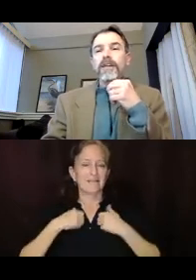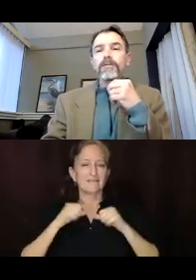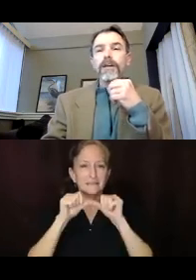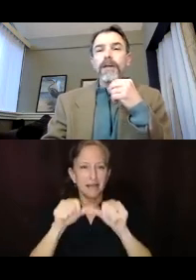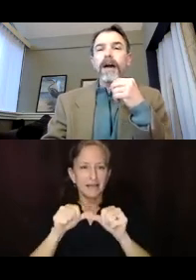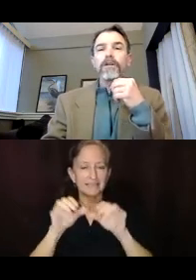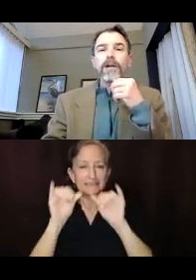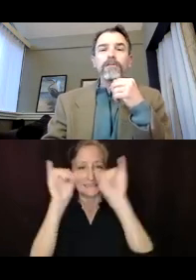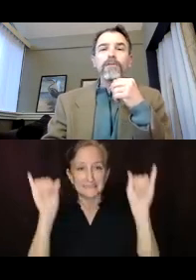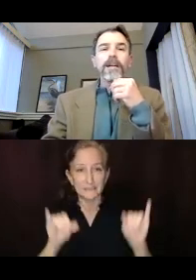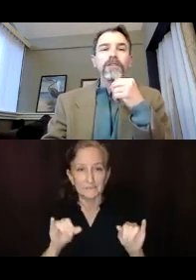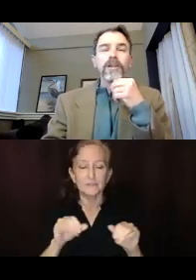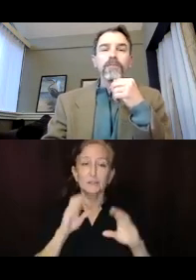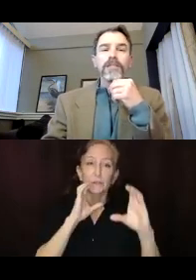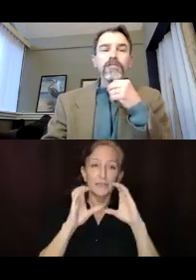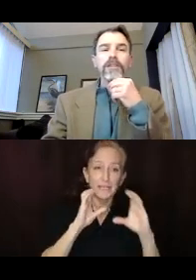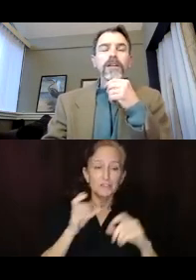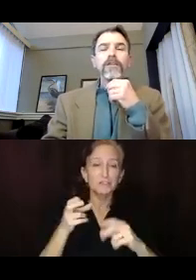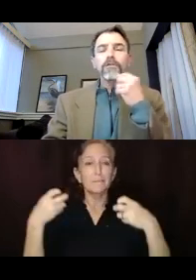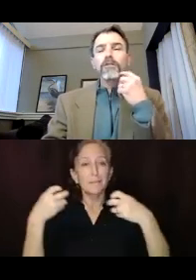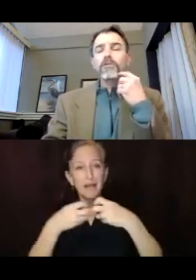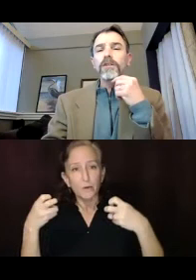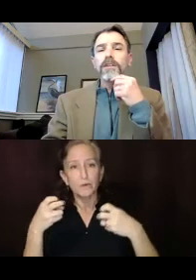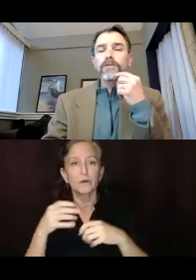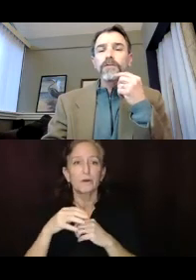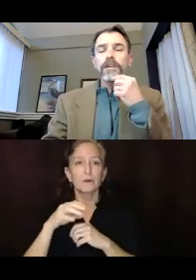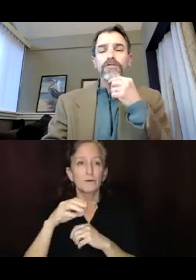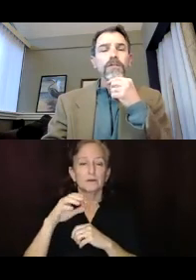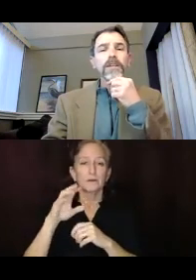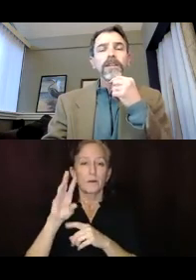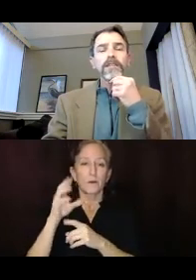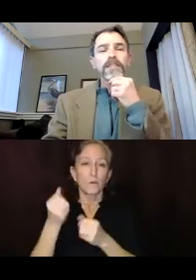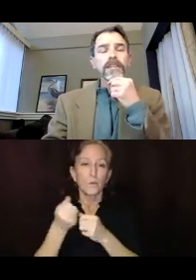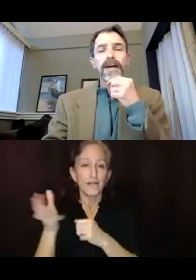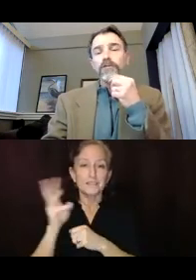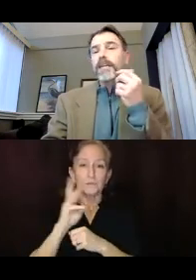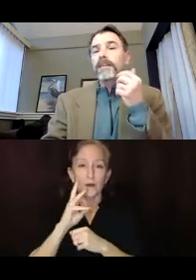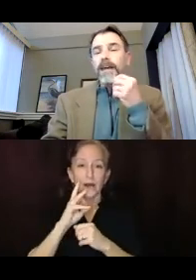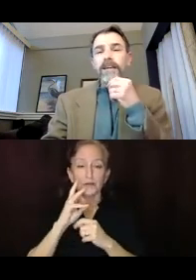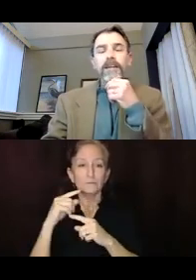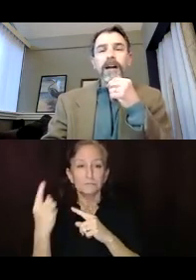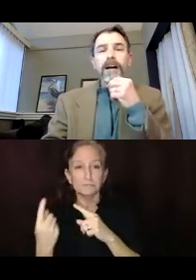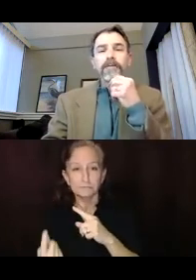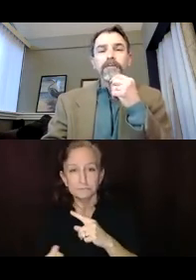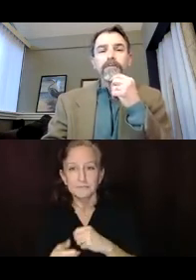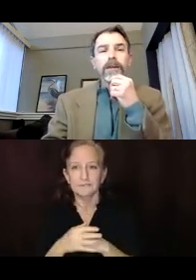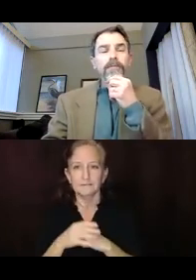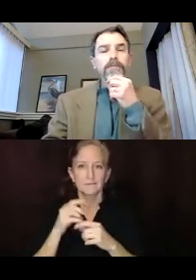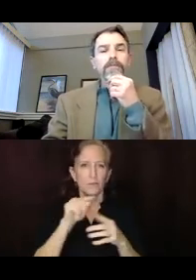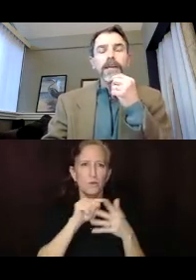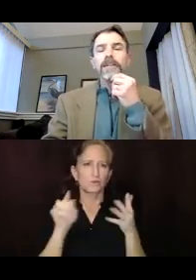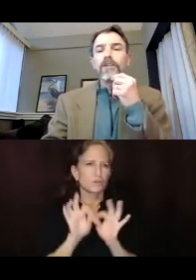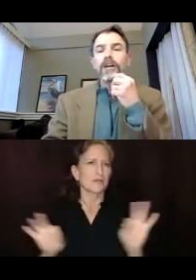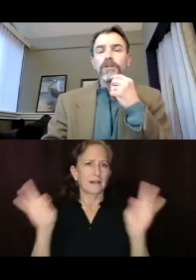and, and power, wastewater and transportation. Those are all critical infrastructure that's needed after any event. Um, but,